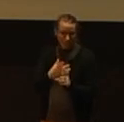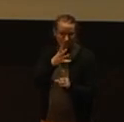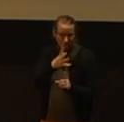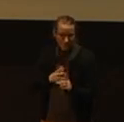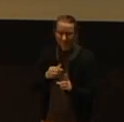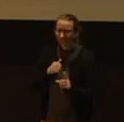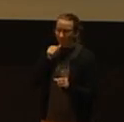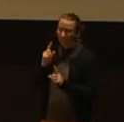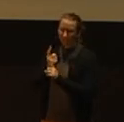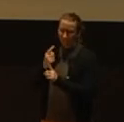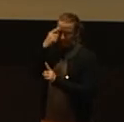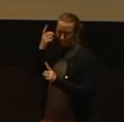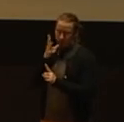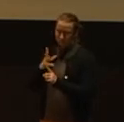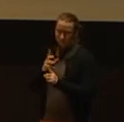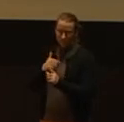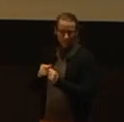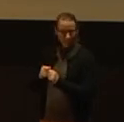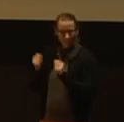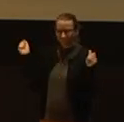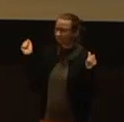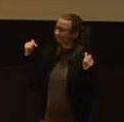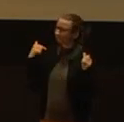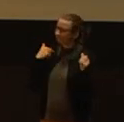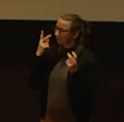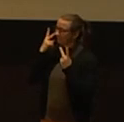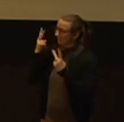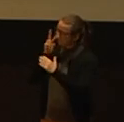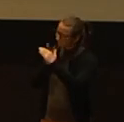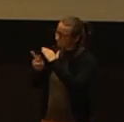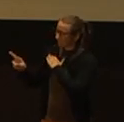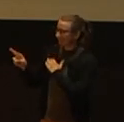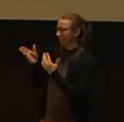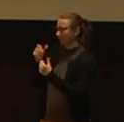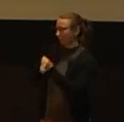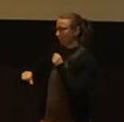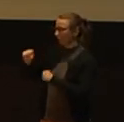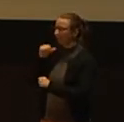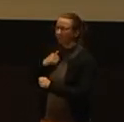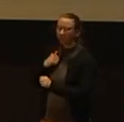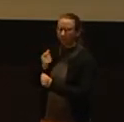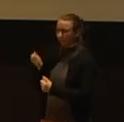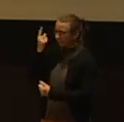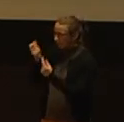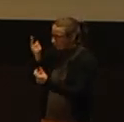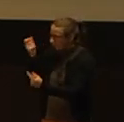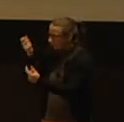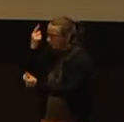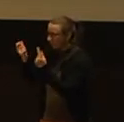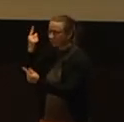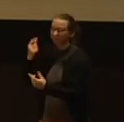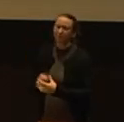no longer was Brenda just a black woman in America. We were now two humans borrowing the lens of another human whose skin just happens to be a different color.